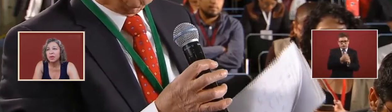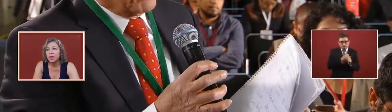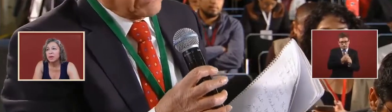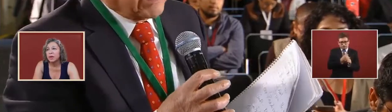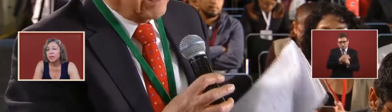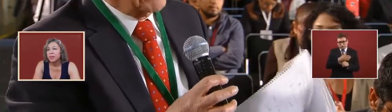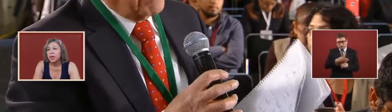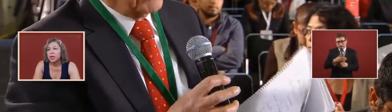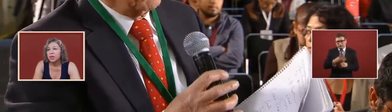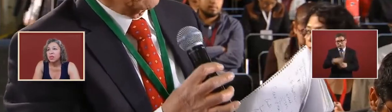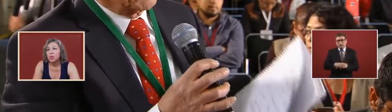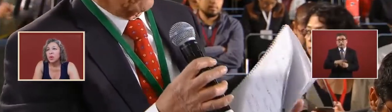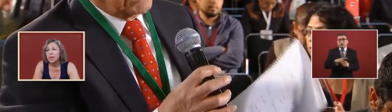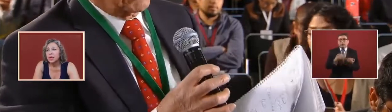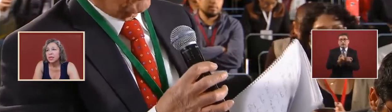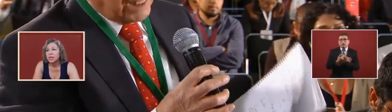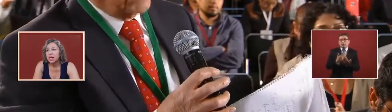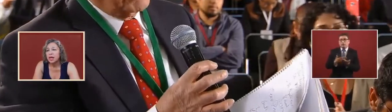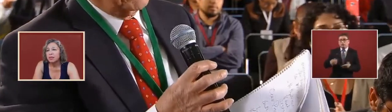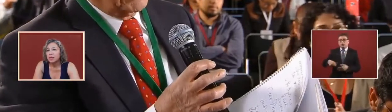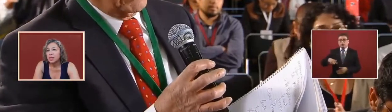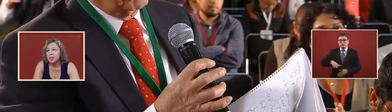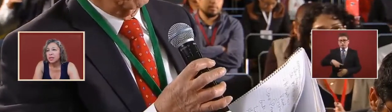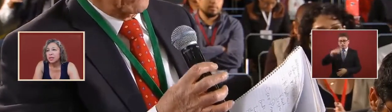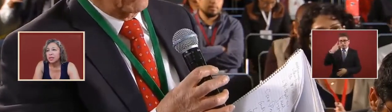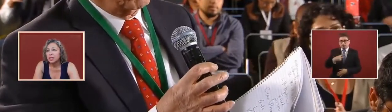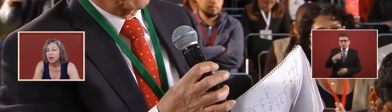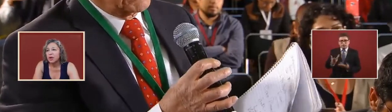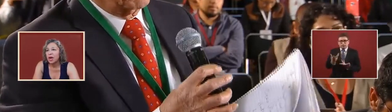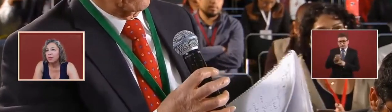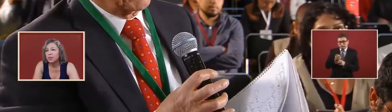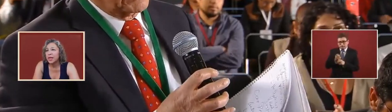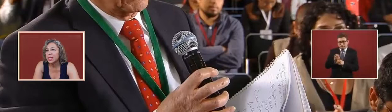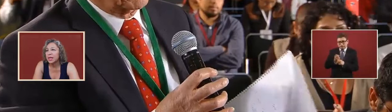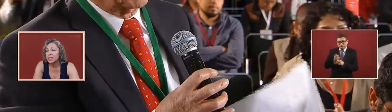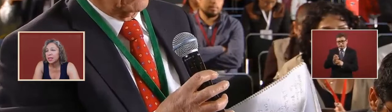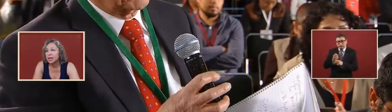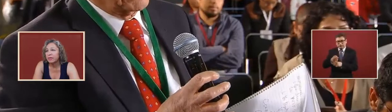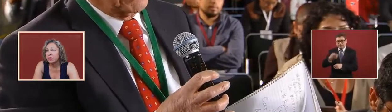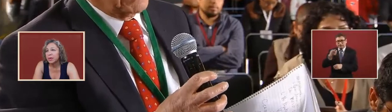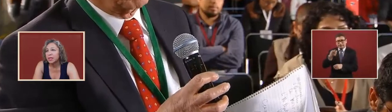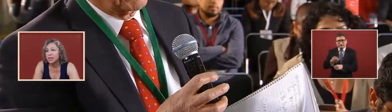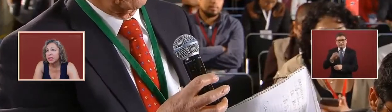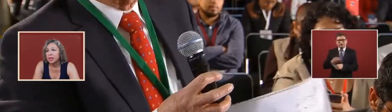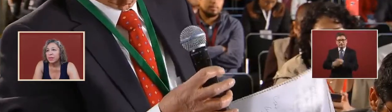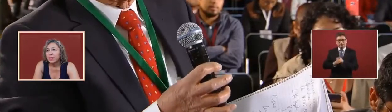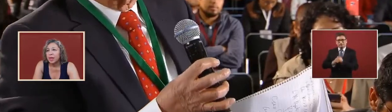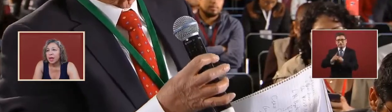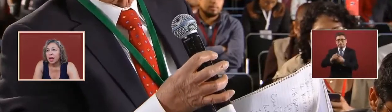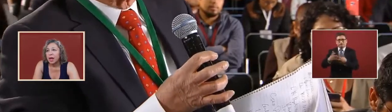63 so what time does or how big is the government